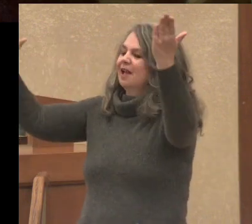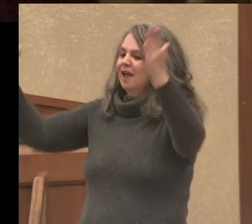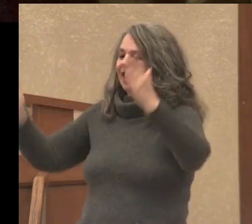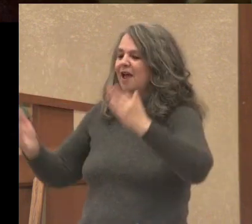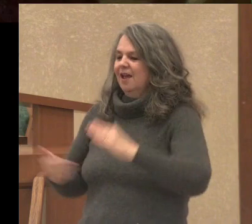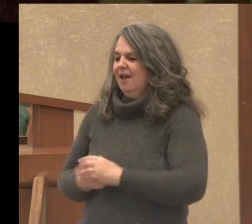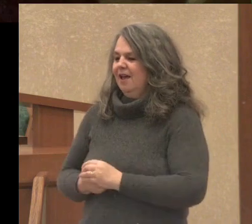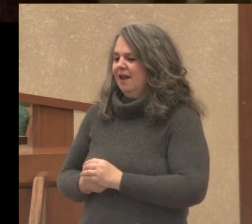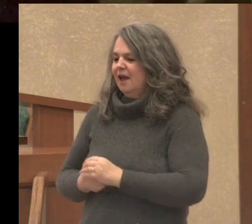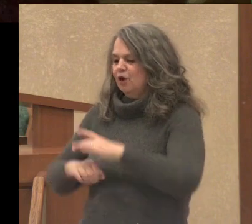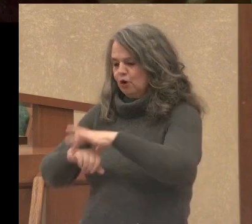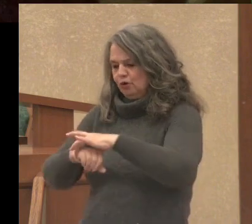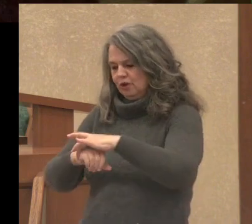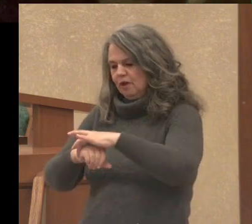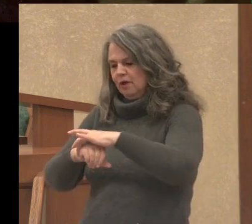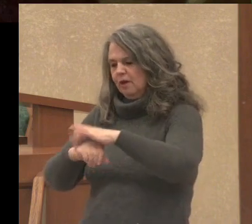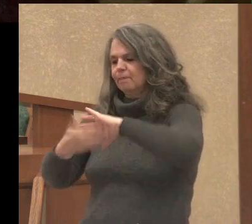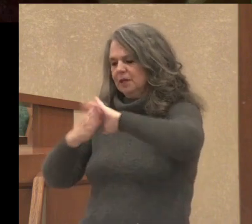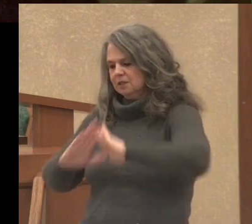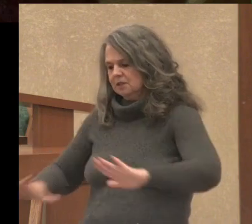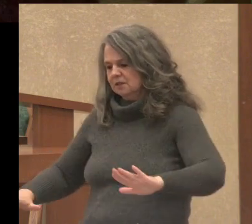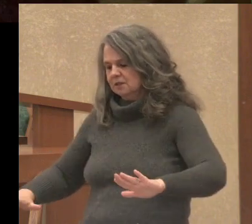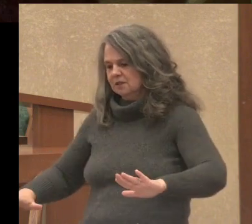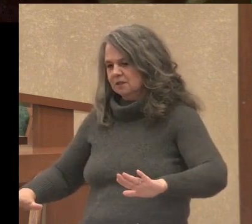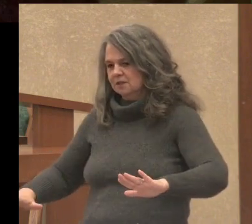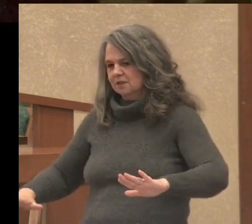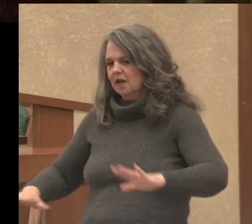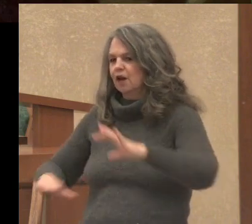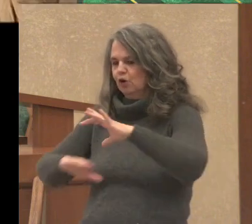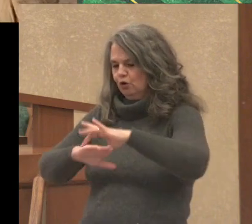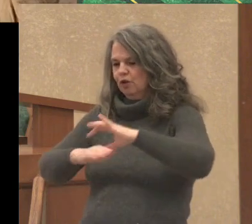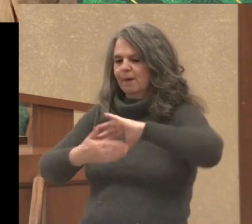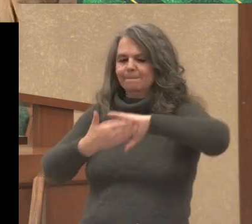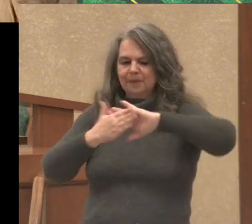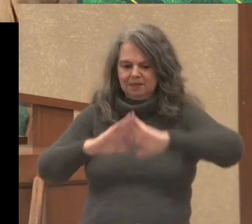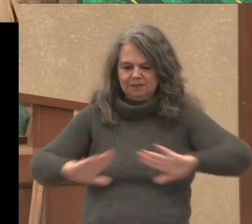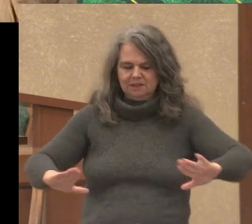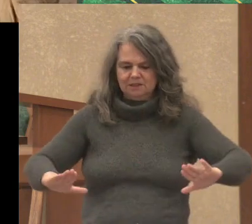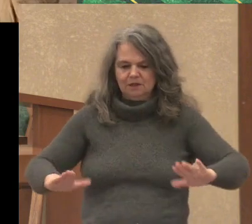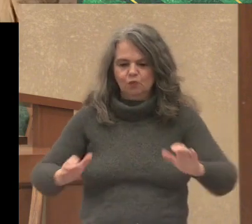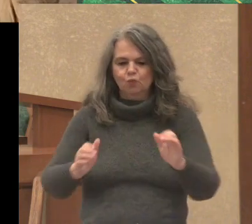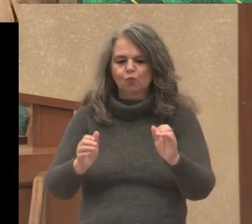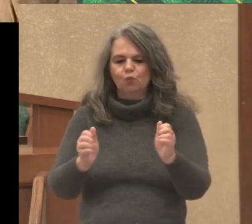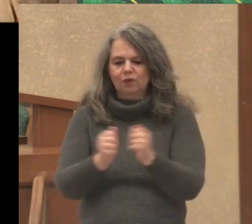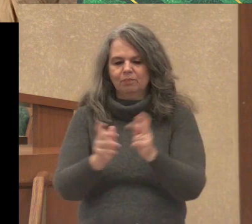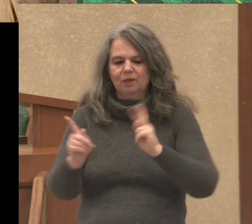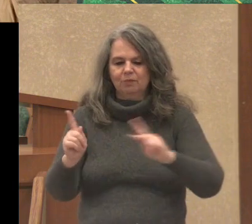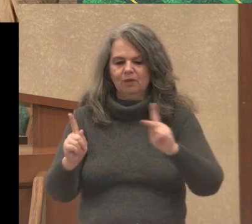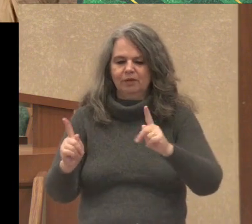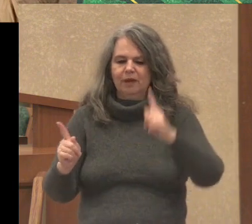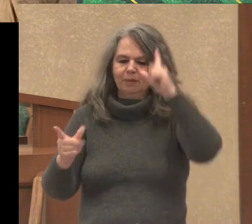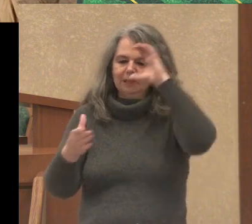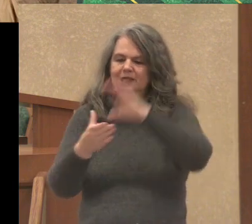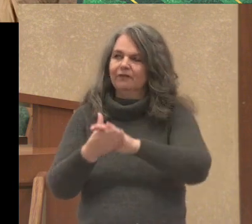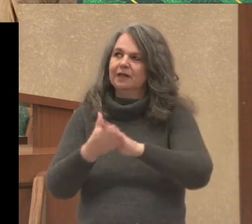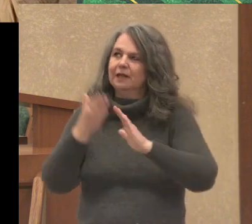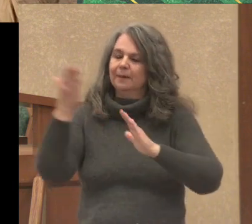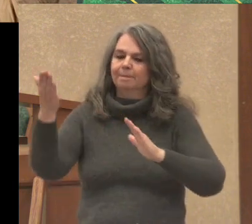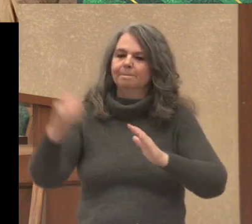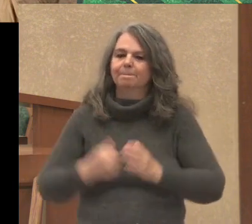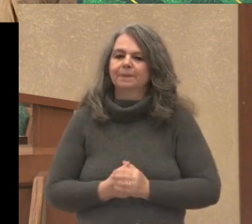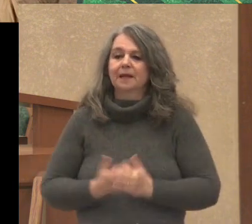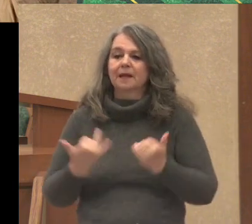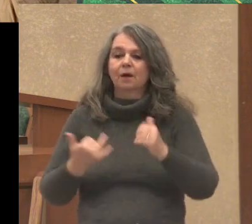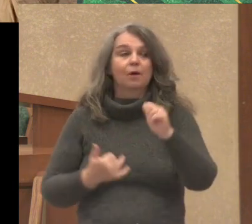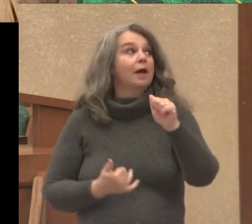And on earth peace among those whom he favors. The elderly widow, Anna, upon